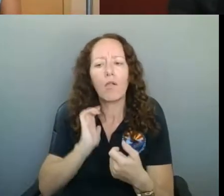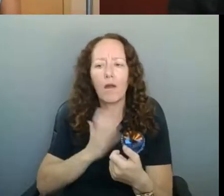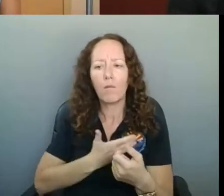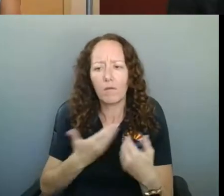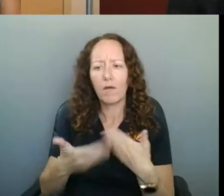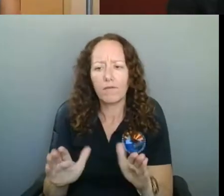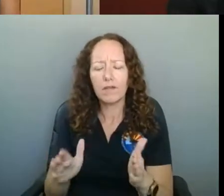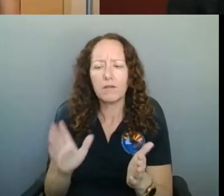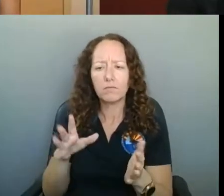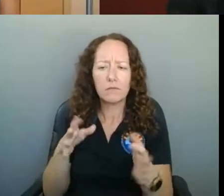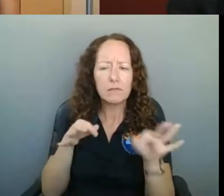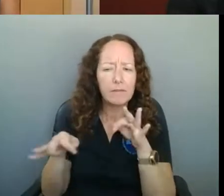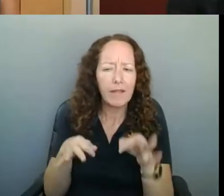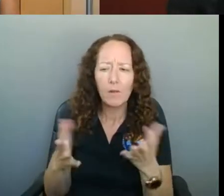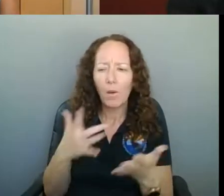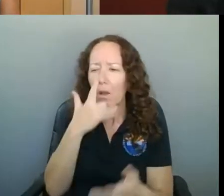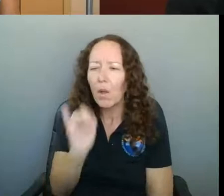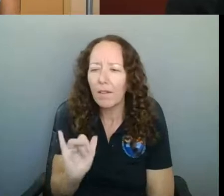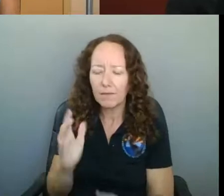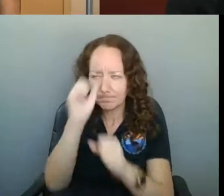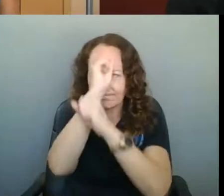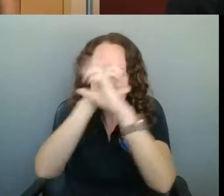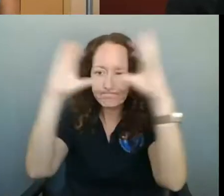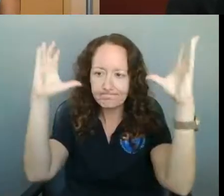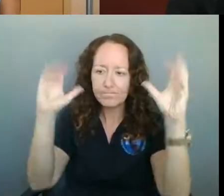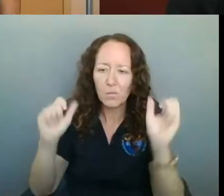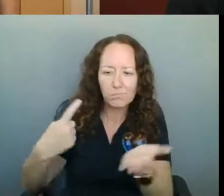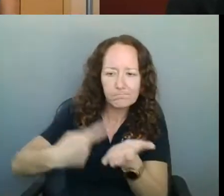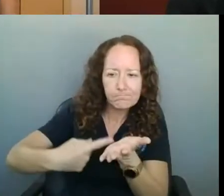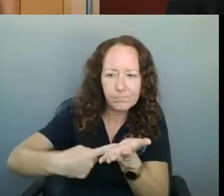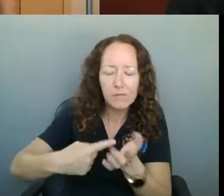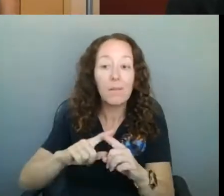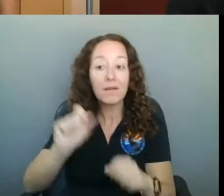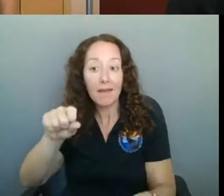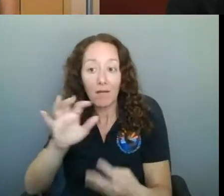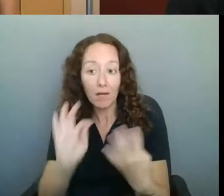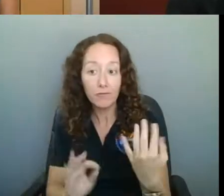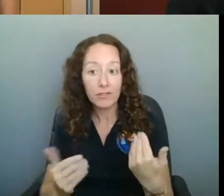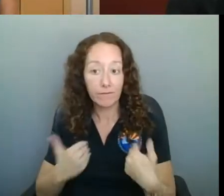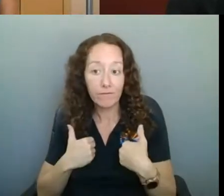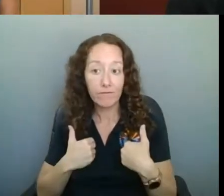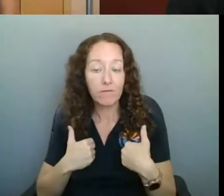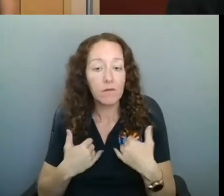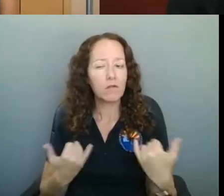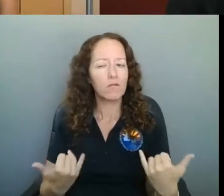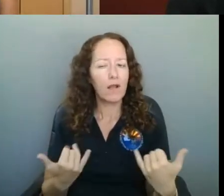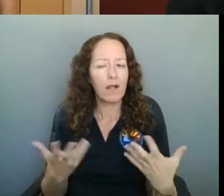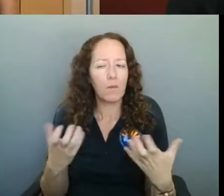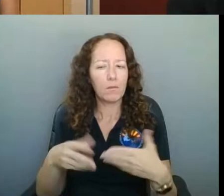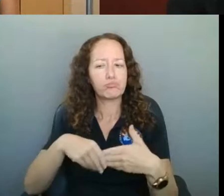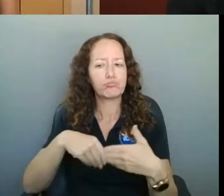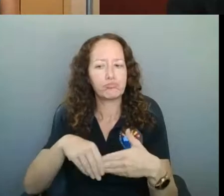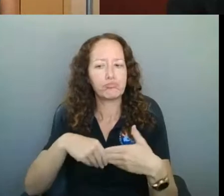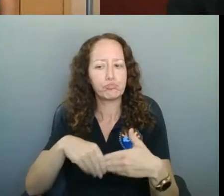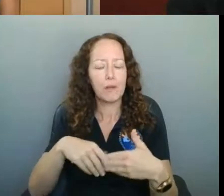an absolute option at this point. We want to make sure that we leave that flexible, knowing that most bars don't have a big